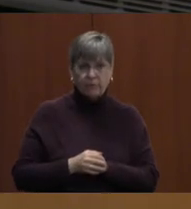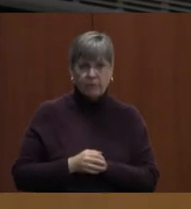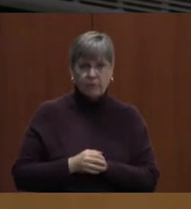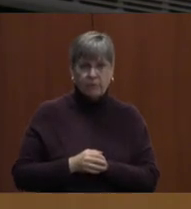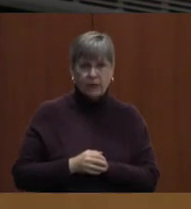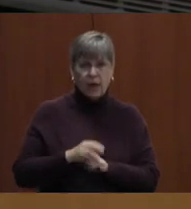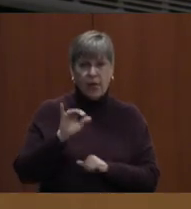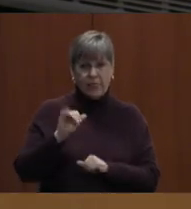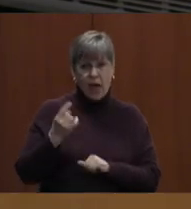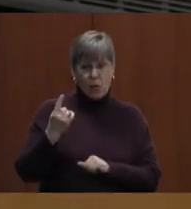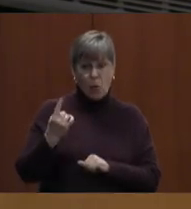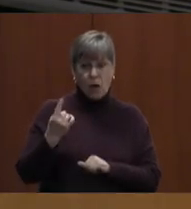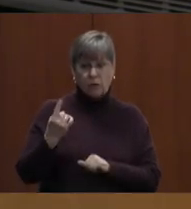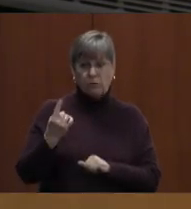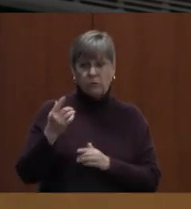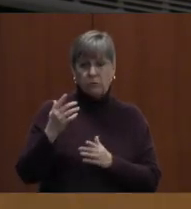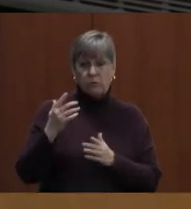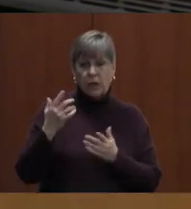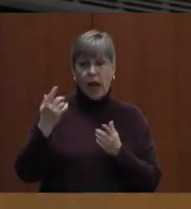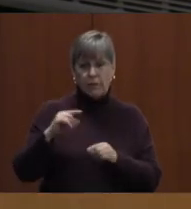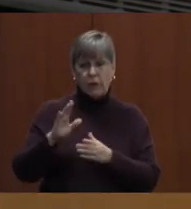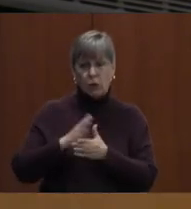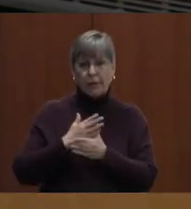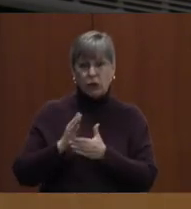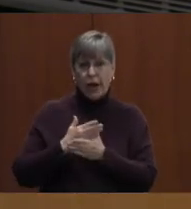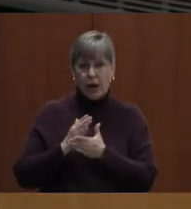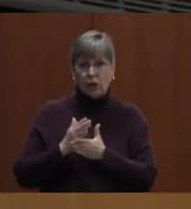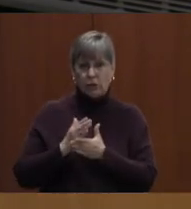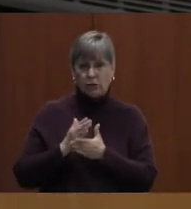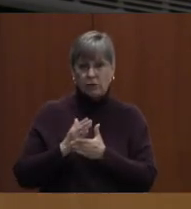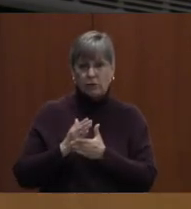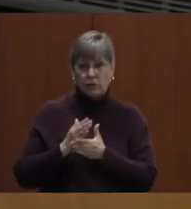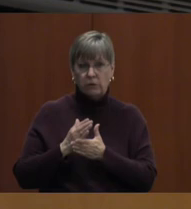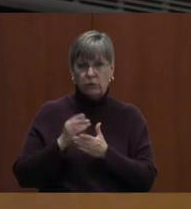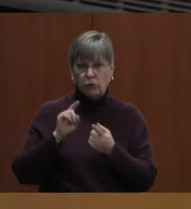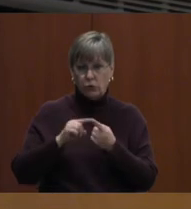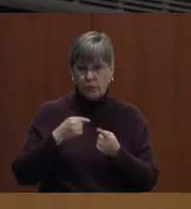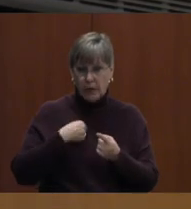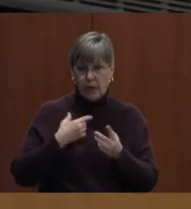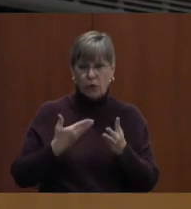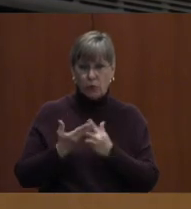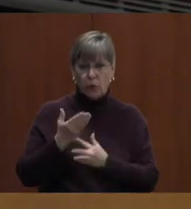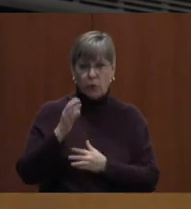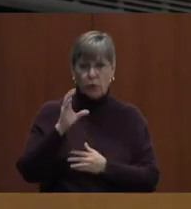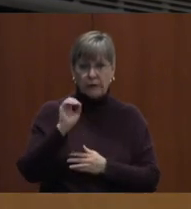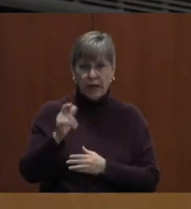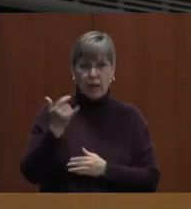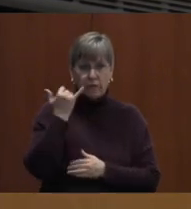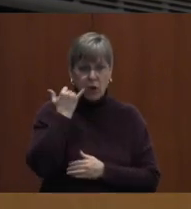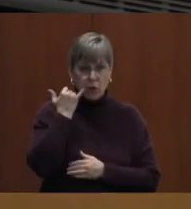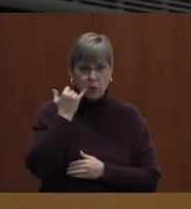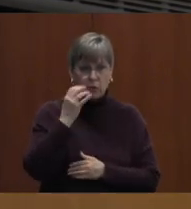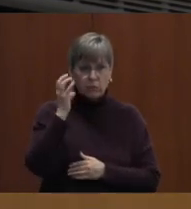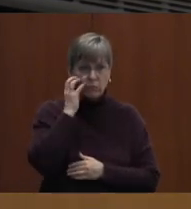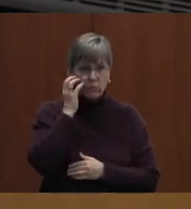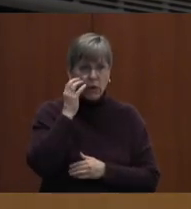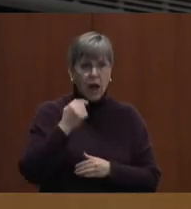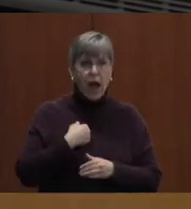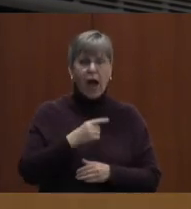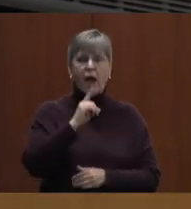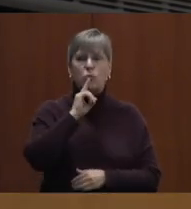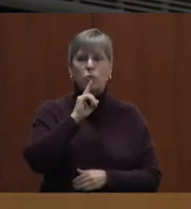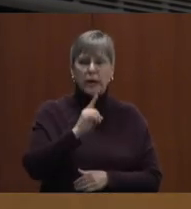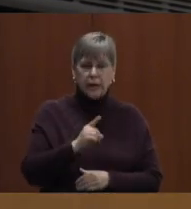happened to be shared to me through a cell phone. And I was really